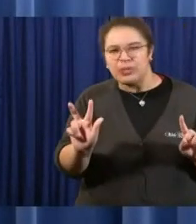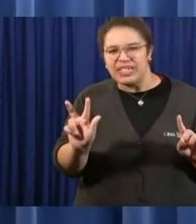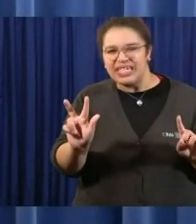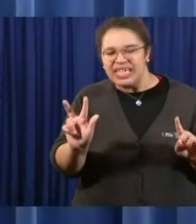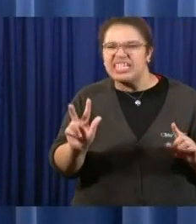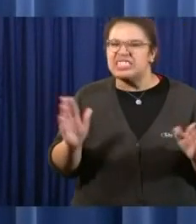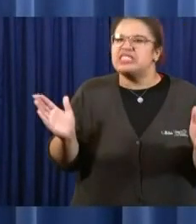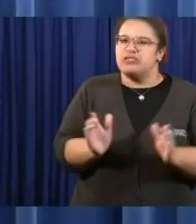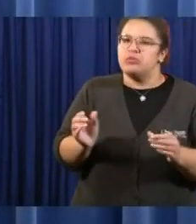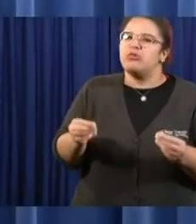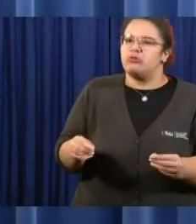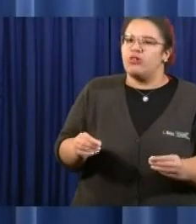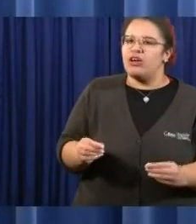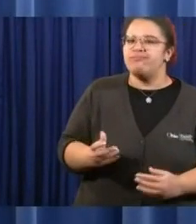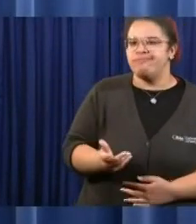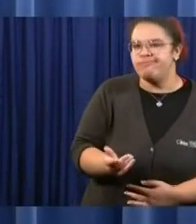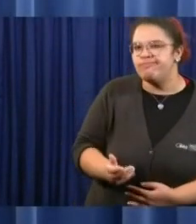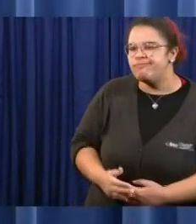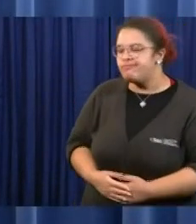small store.